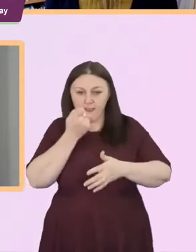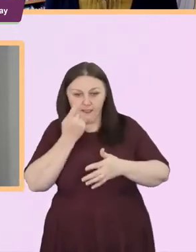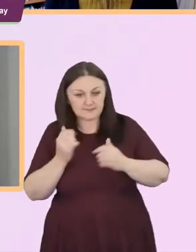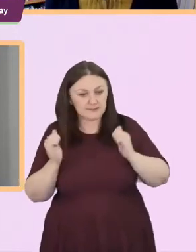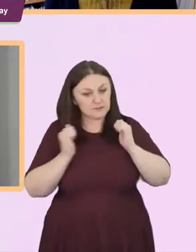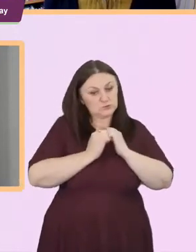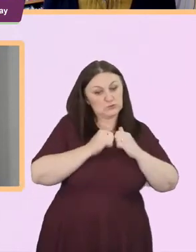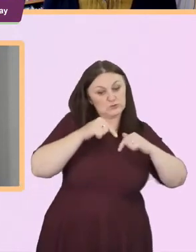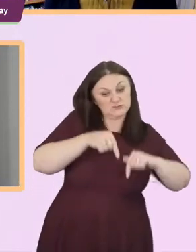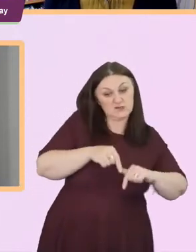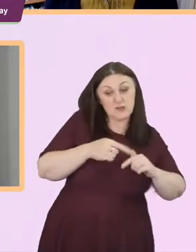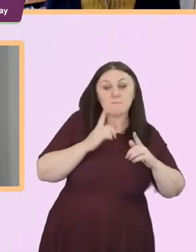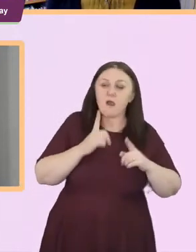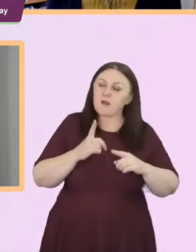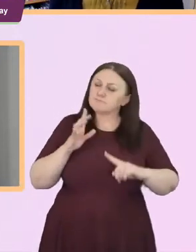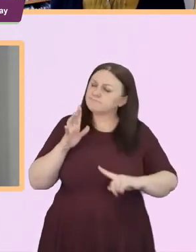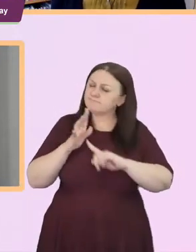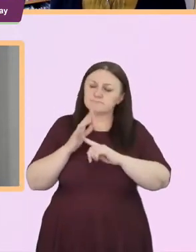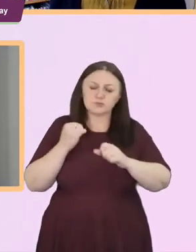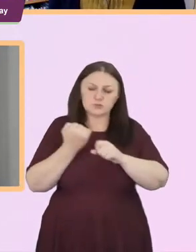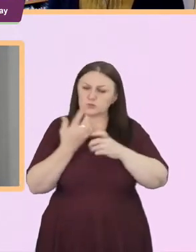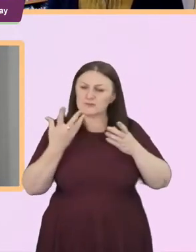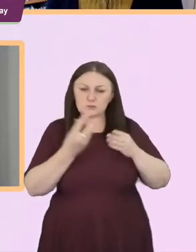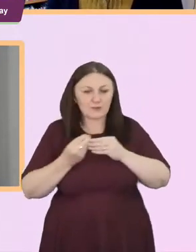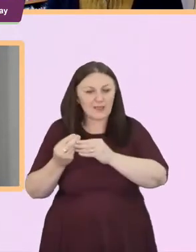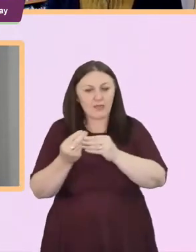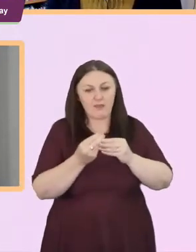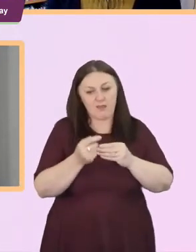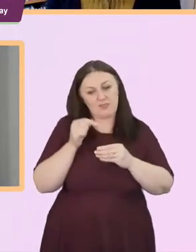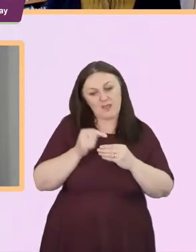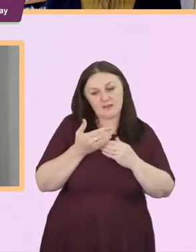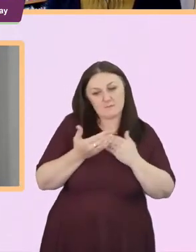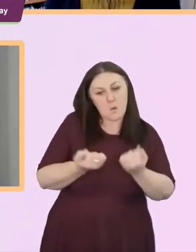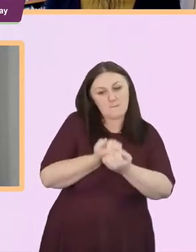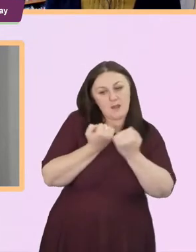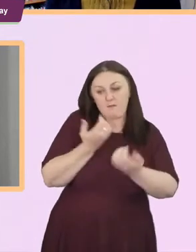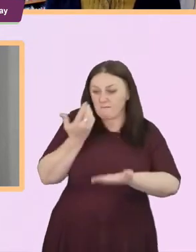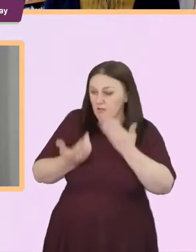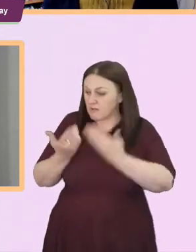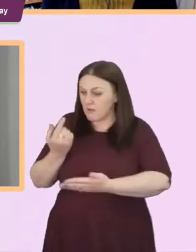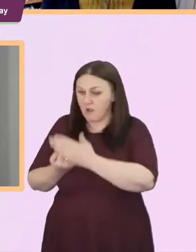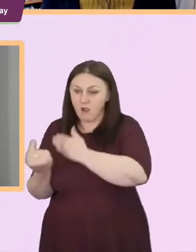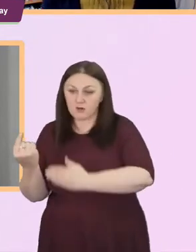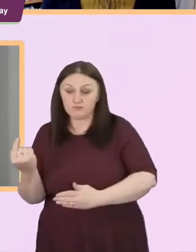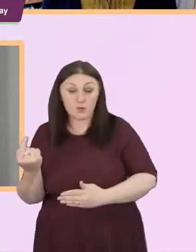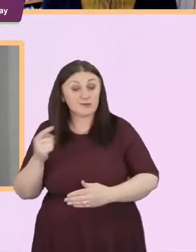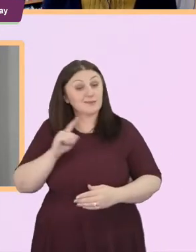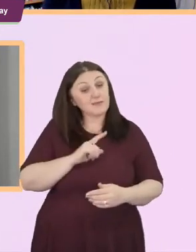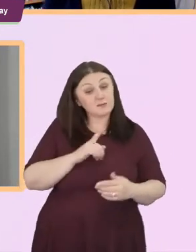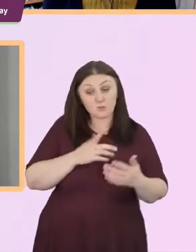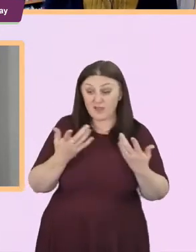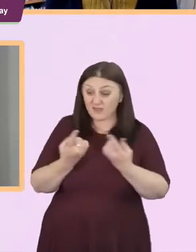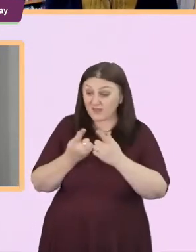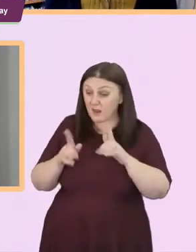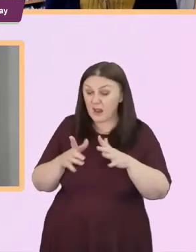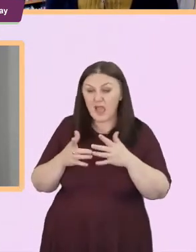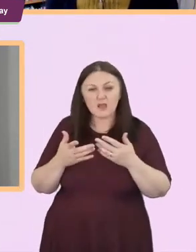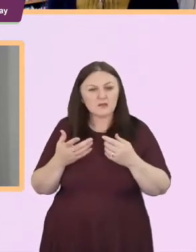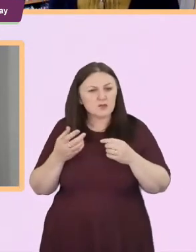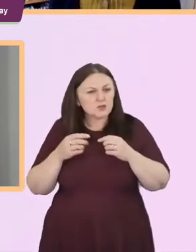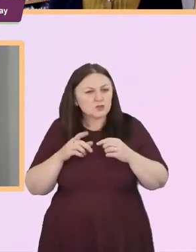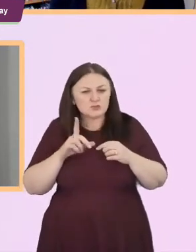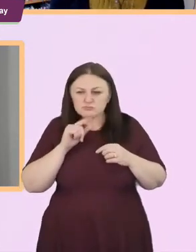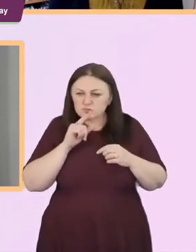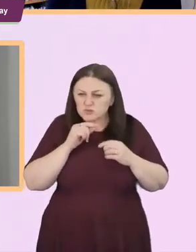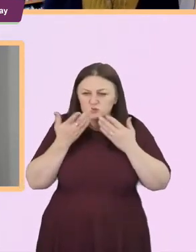which is more powerful than trying to do it on your own um and that's where something like social media can come in so well because you can join communities